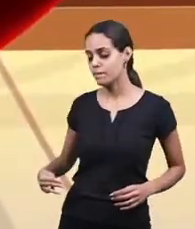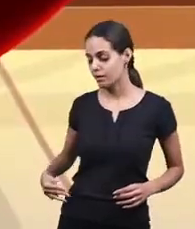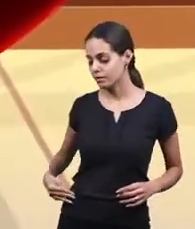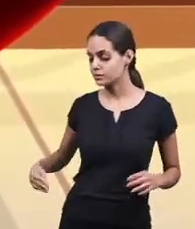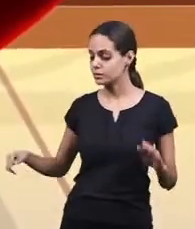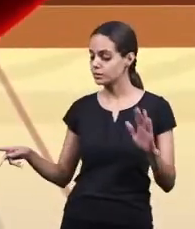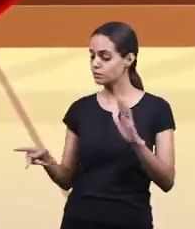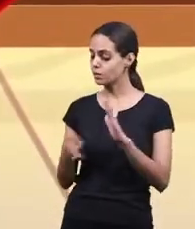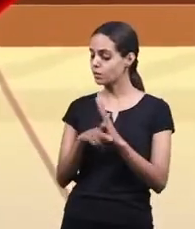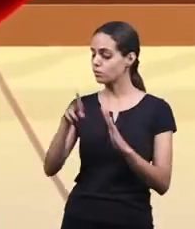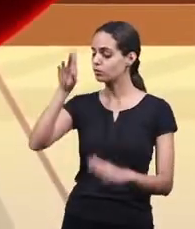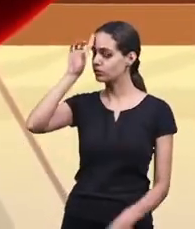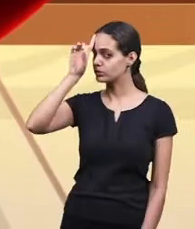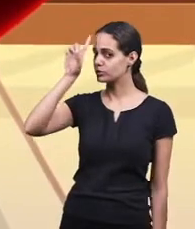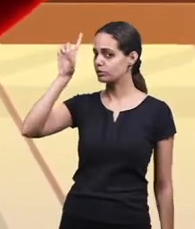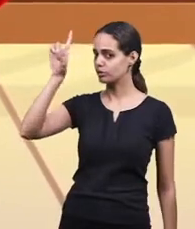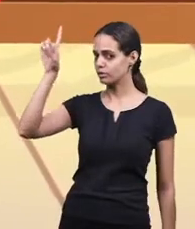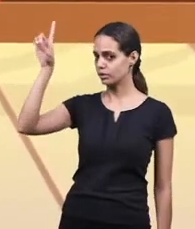god